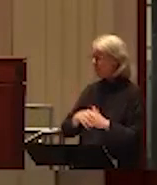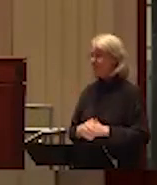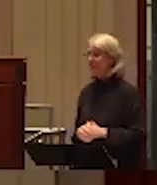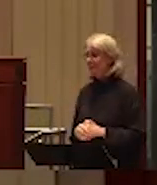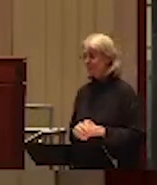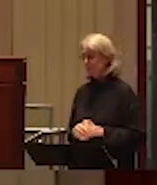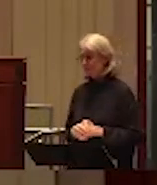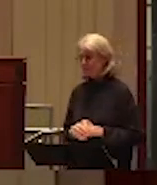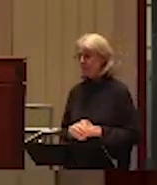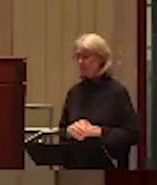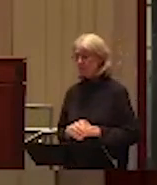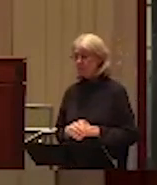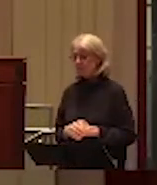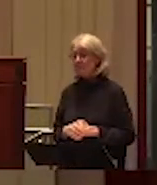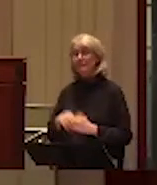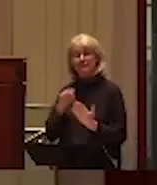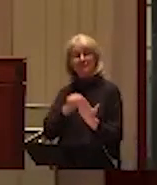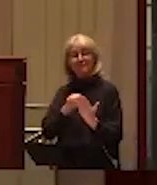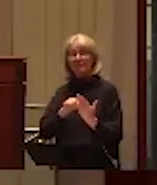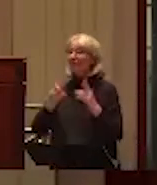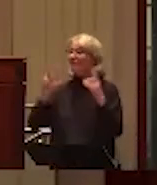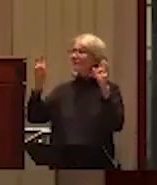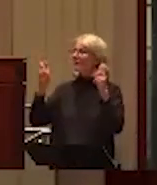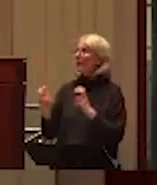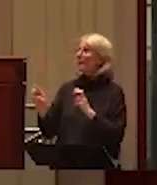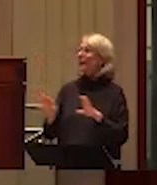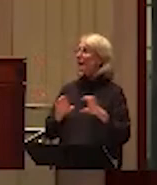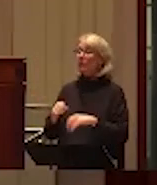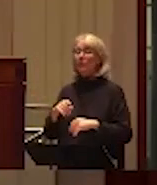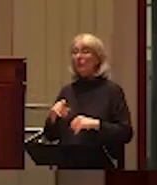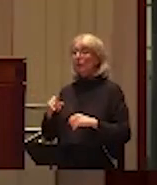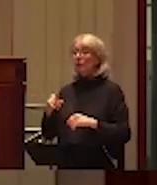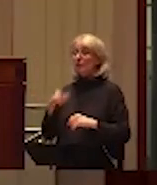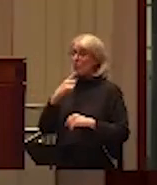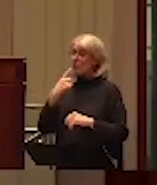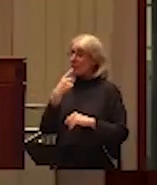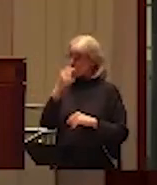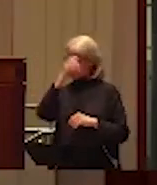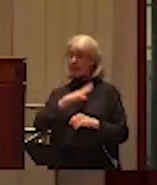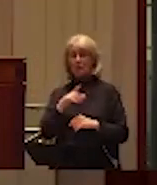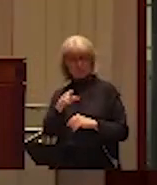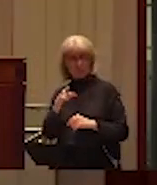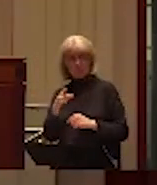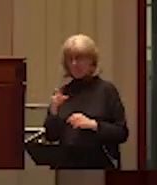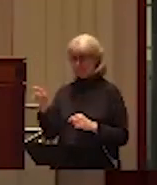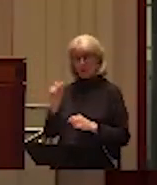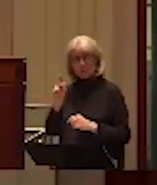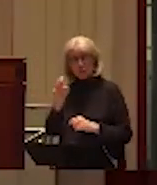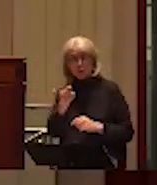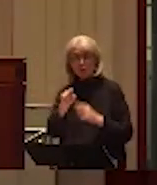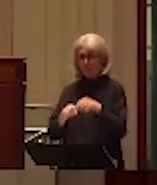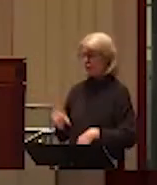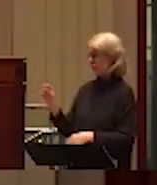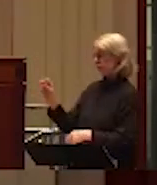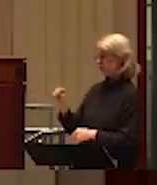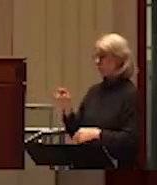it was focused on the behavior. So if you say to a man, are you being abused? Men will say, no. But if you say, have you been hit? Did this happen? Did